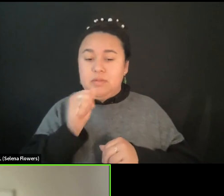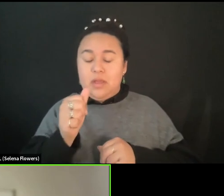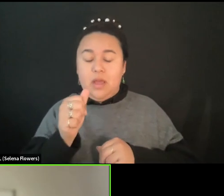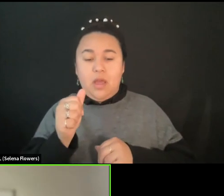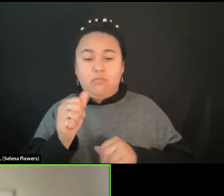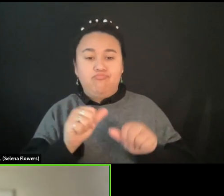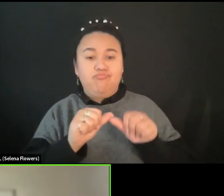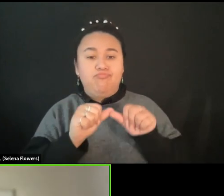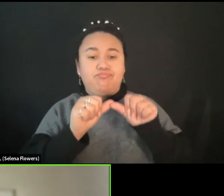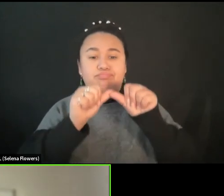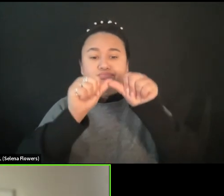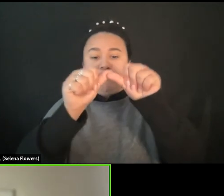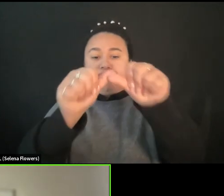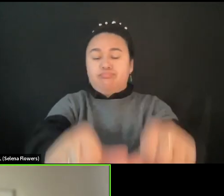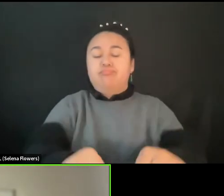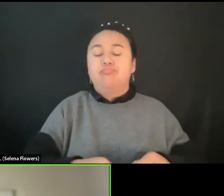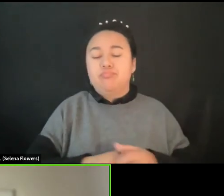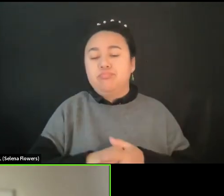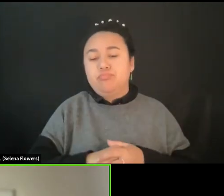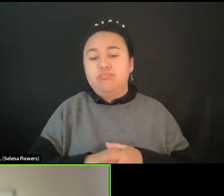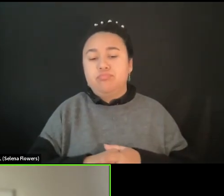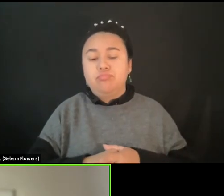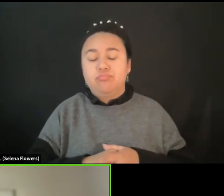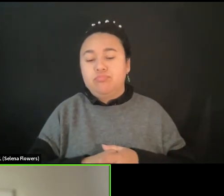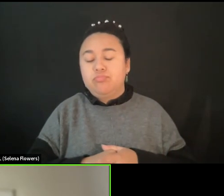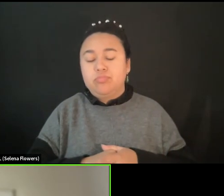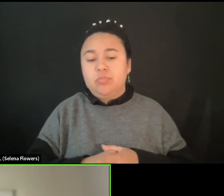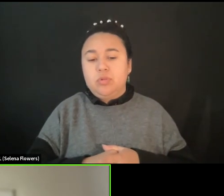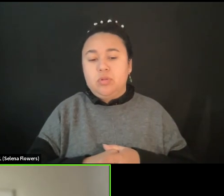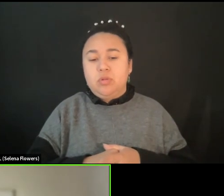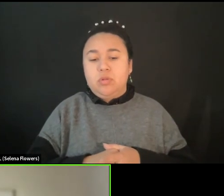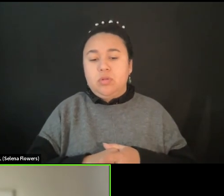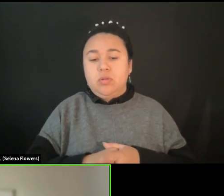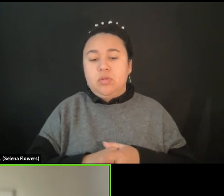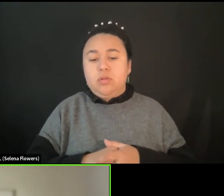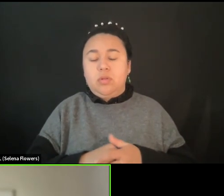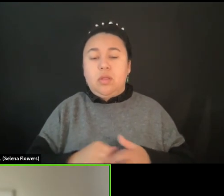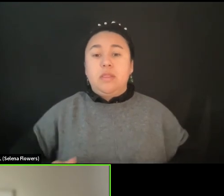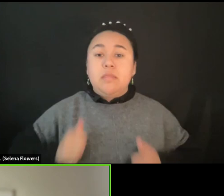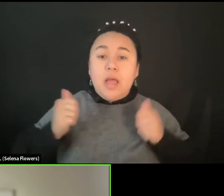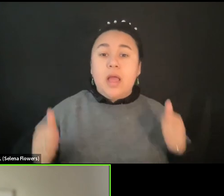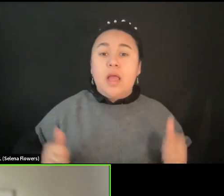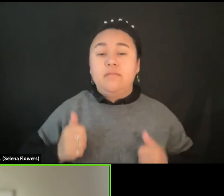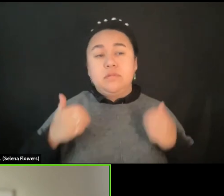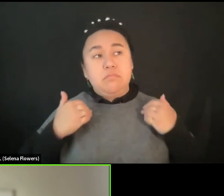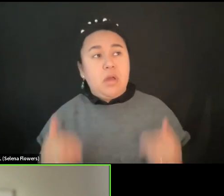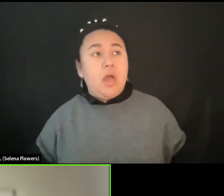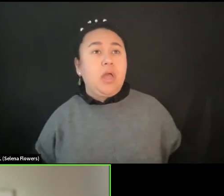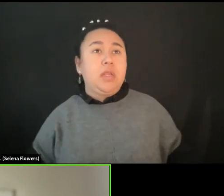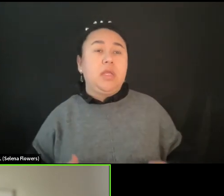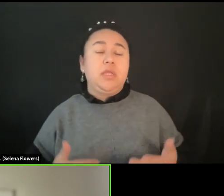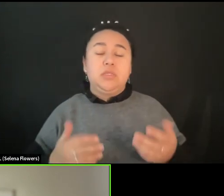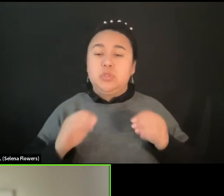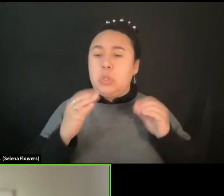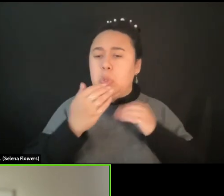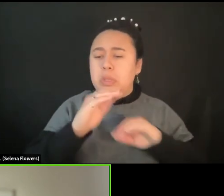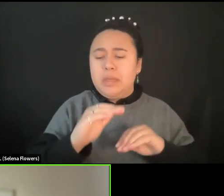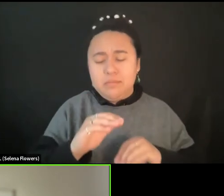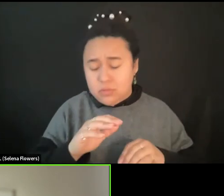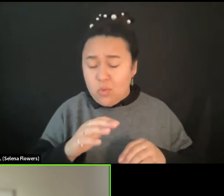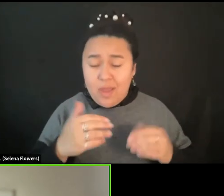source of bodies. It's not an unlimited source of lives. And it's not unlimited source of